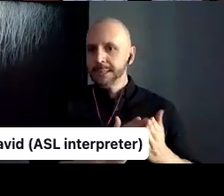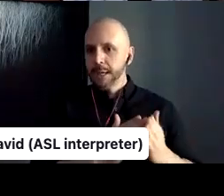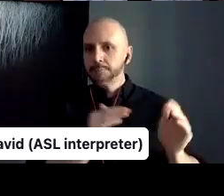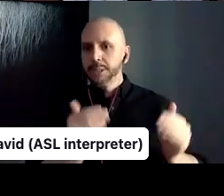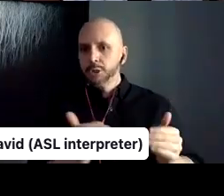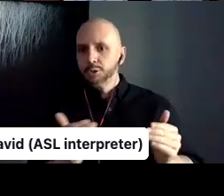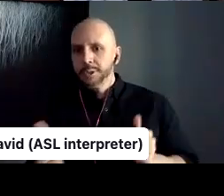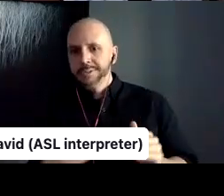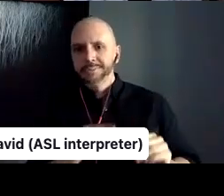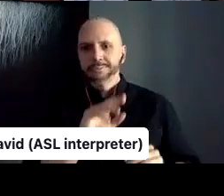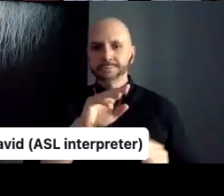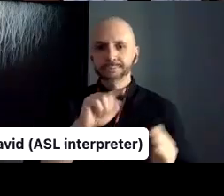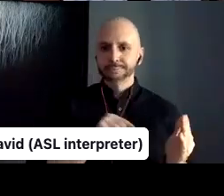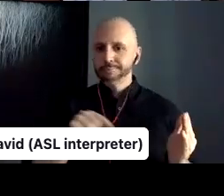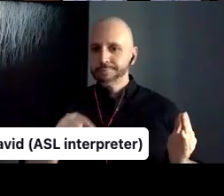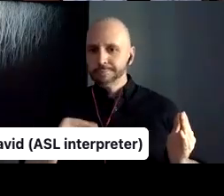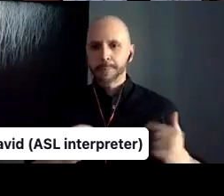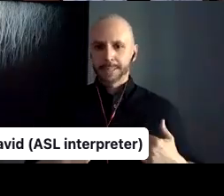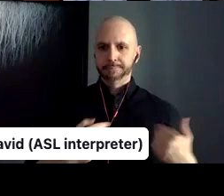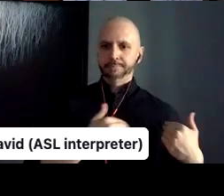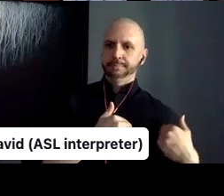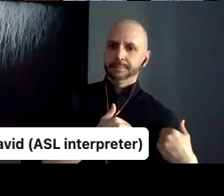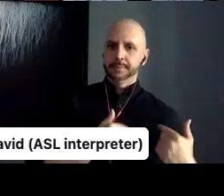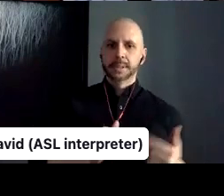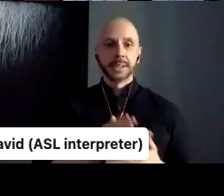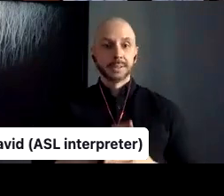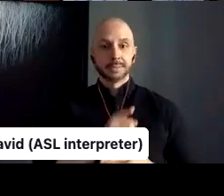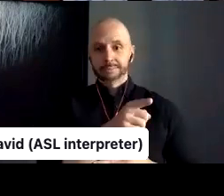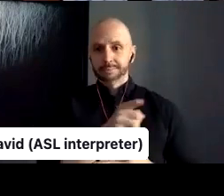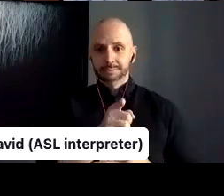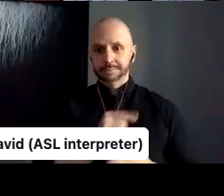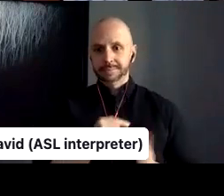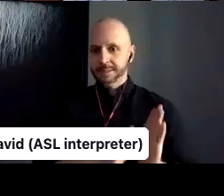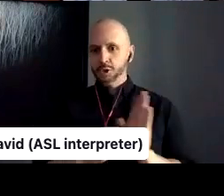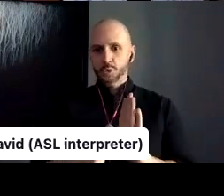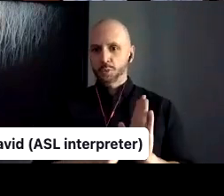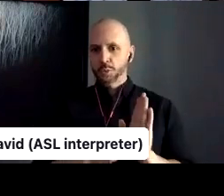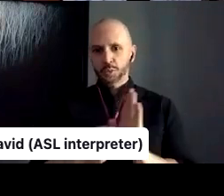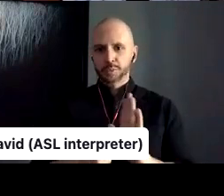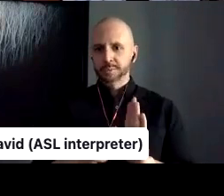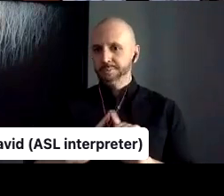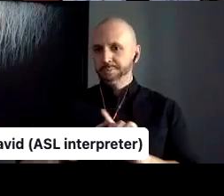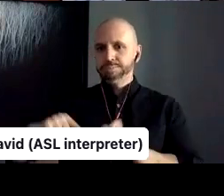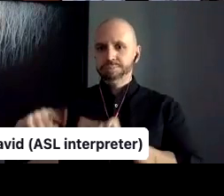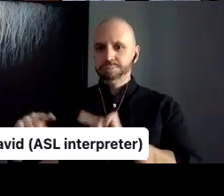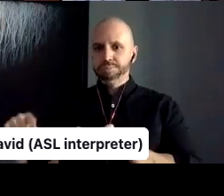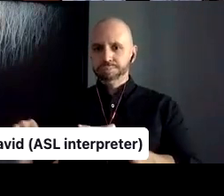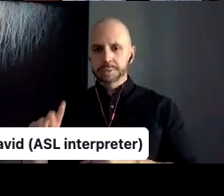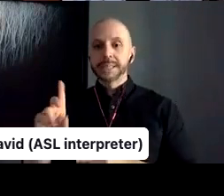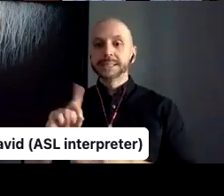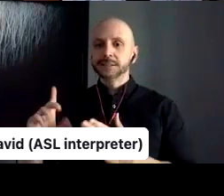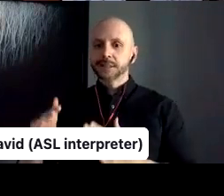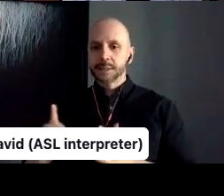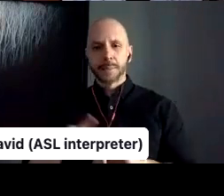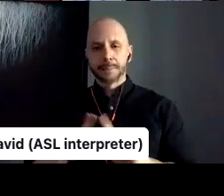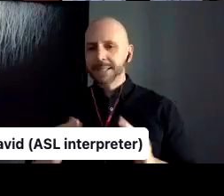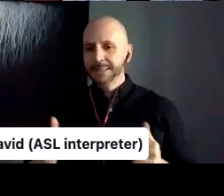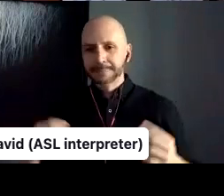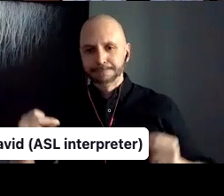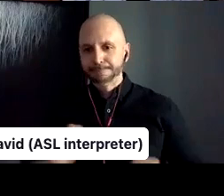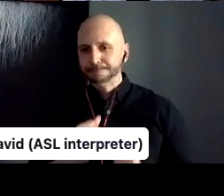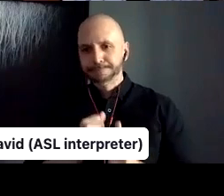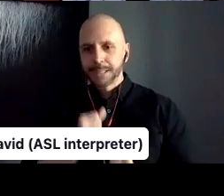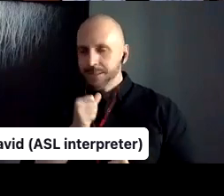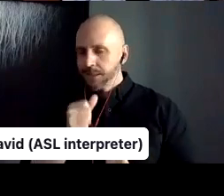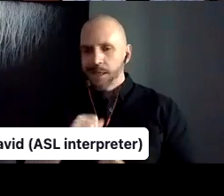designers. Uh, unfortunately we didn't get the chance to really maybe like work on it together or yeah, exercise